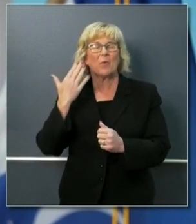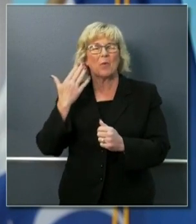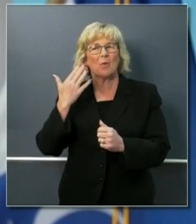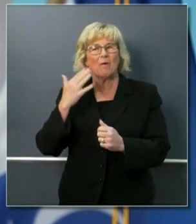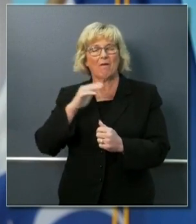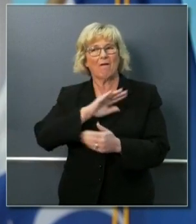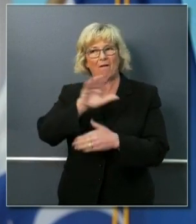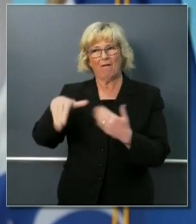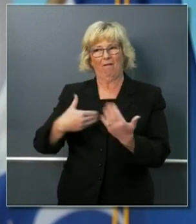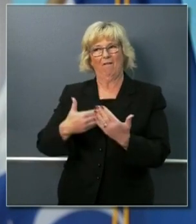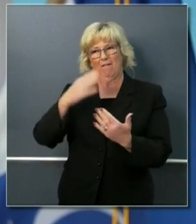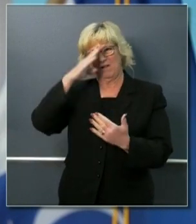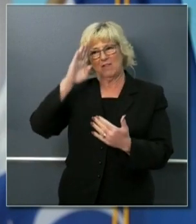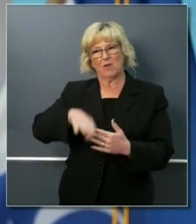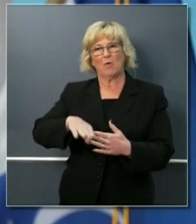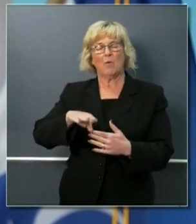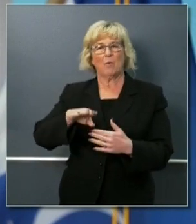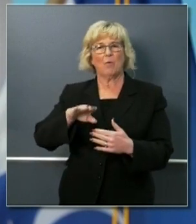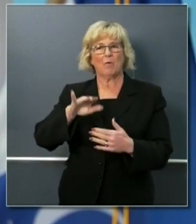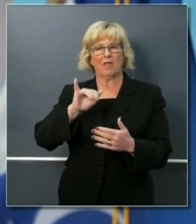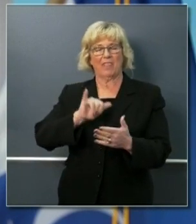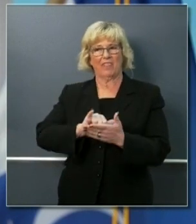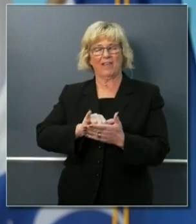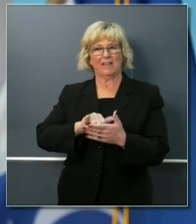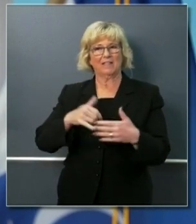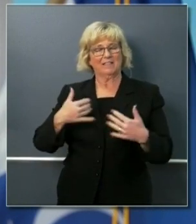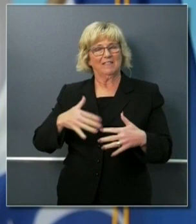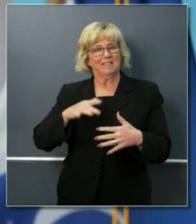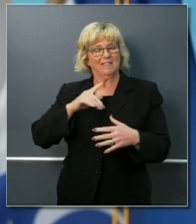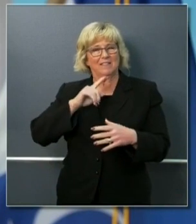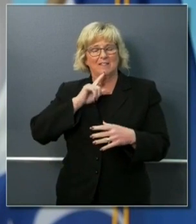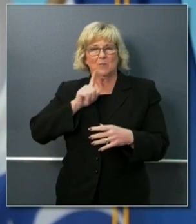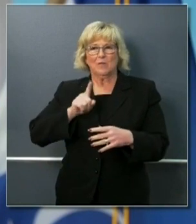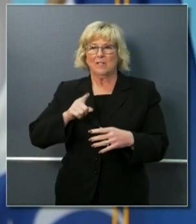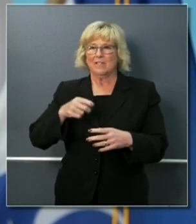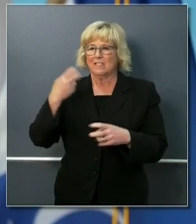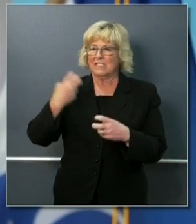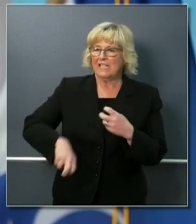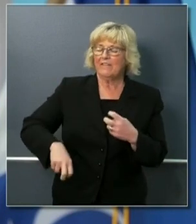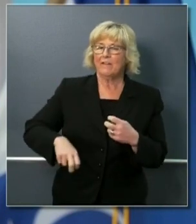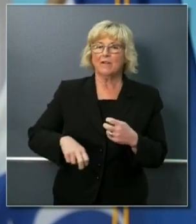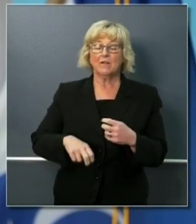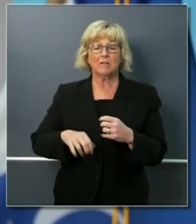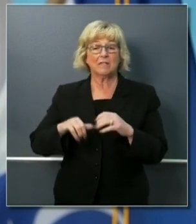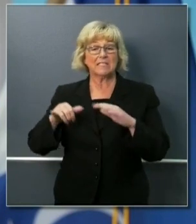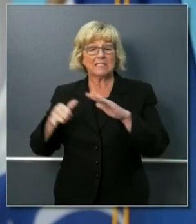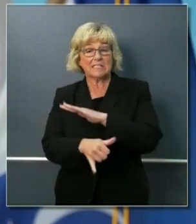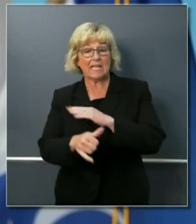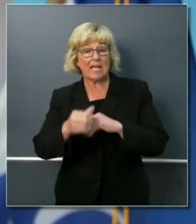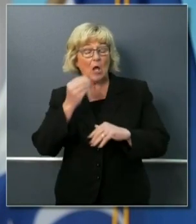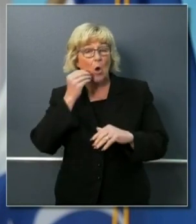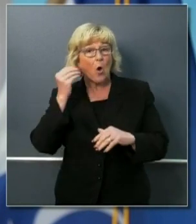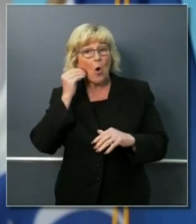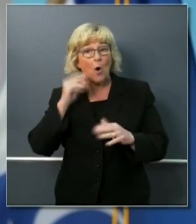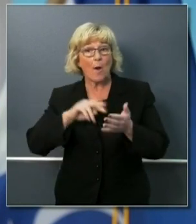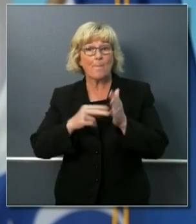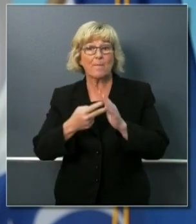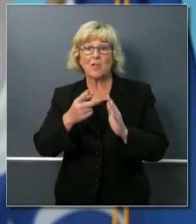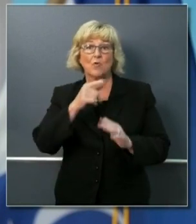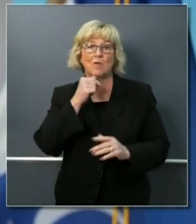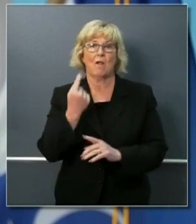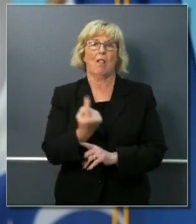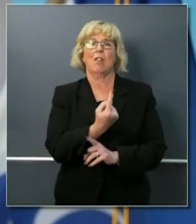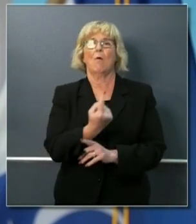I think recognize the nature of this moment and I just want folks to know that staying at home doesn't mean you're alone